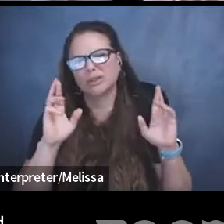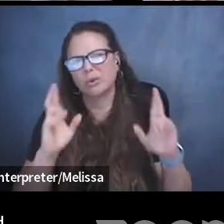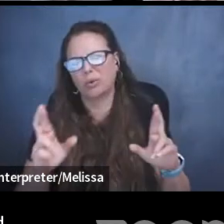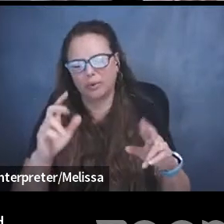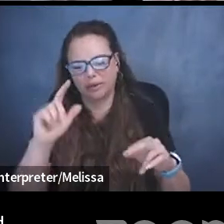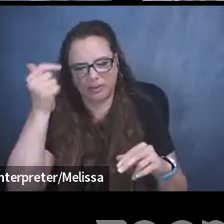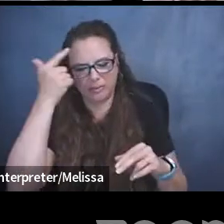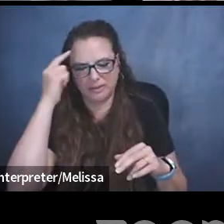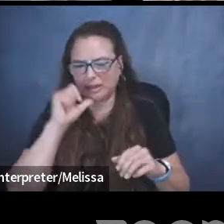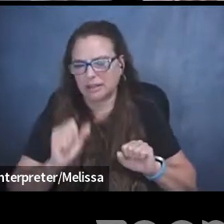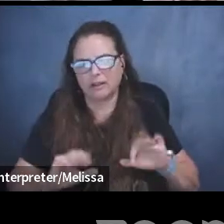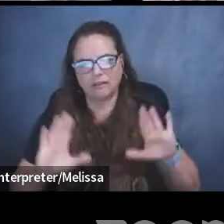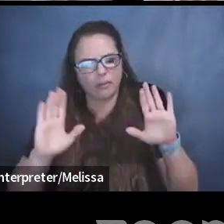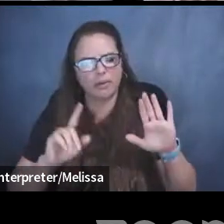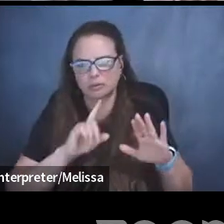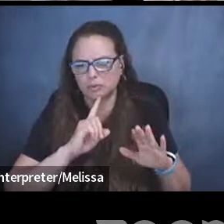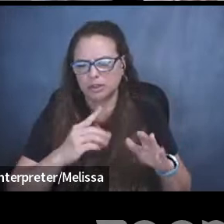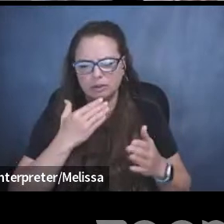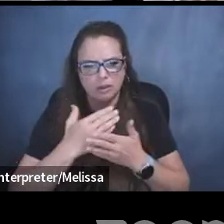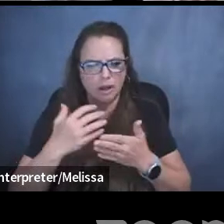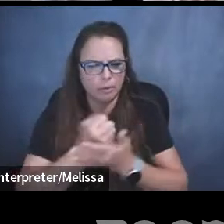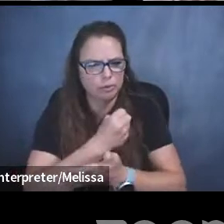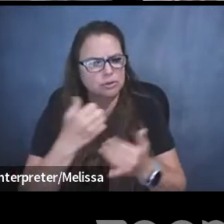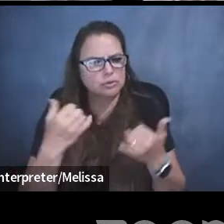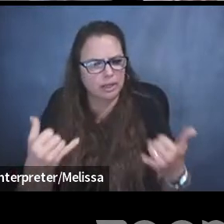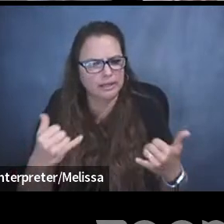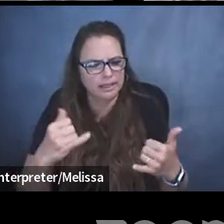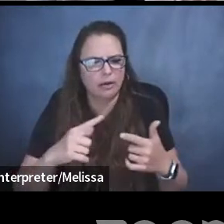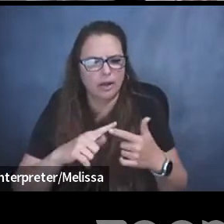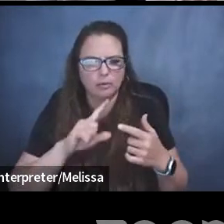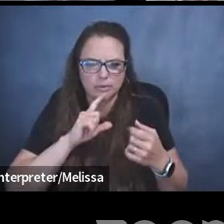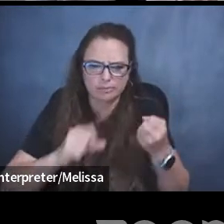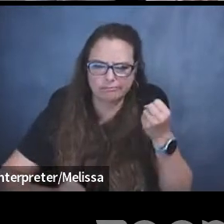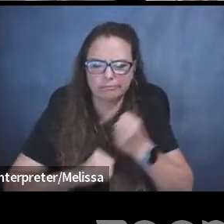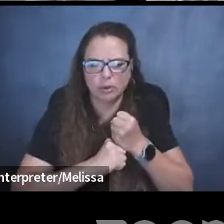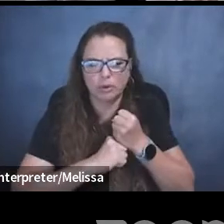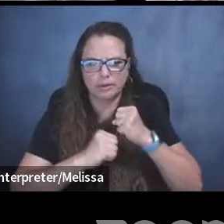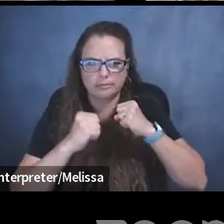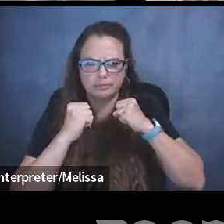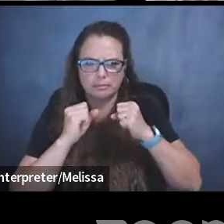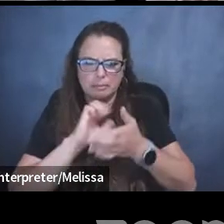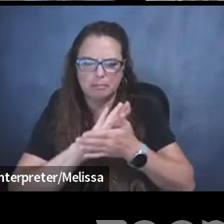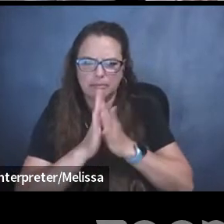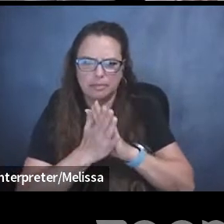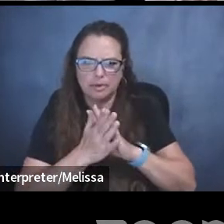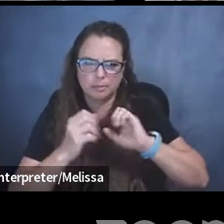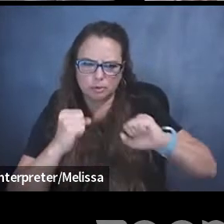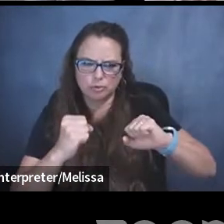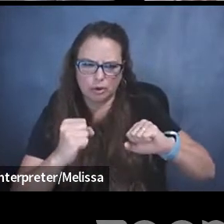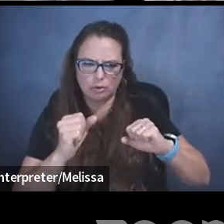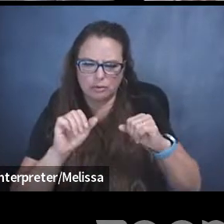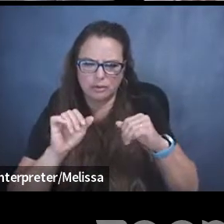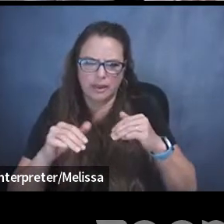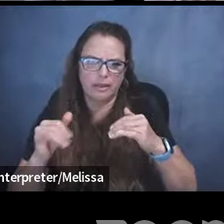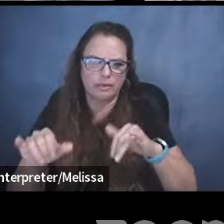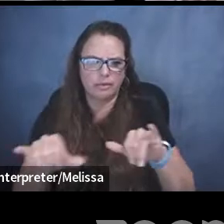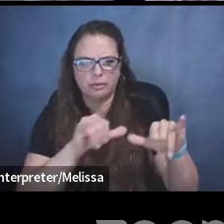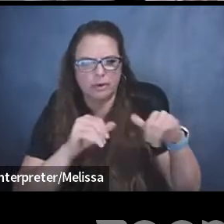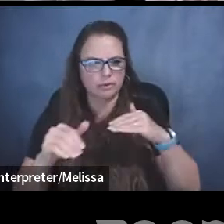doesn't give up this really good opportunity right now and strengthen that threshold to at least make sure that we, because when we say